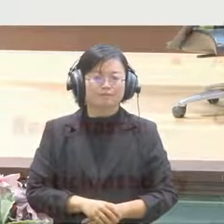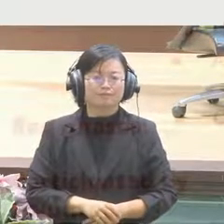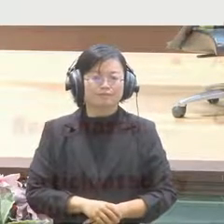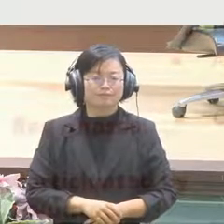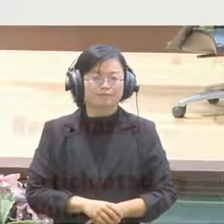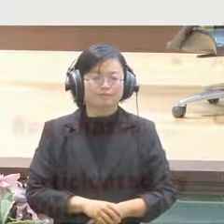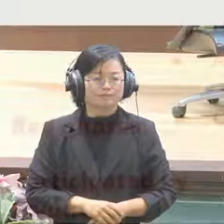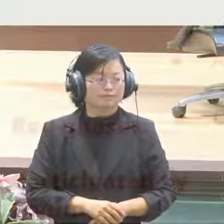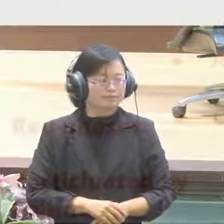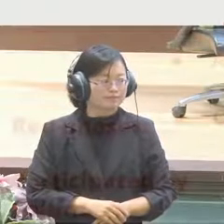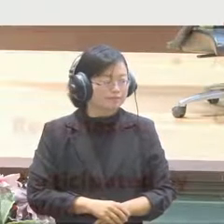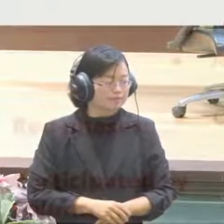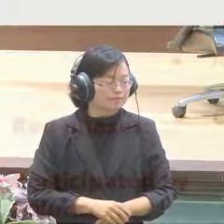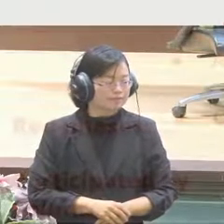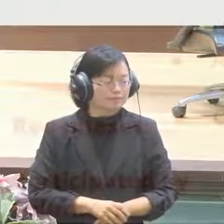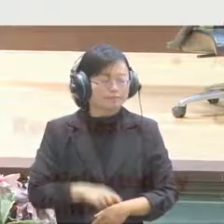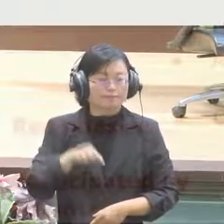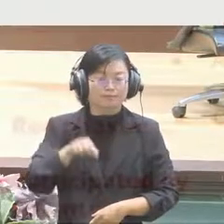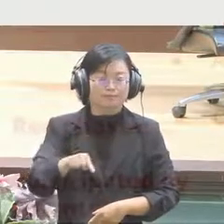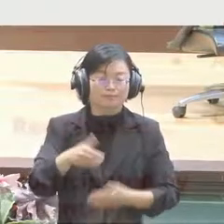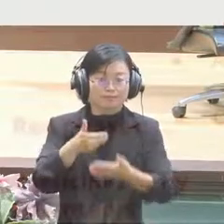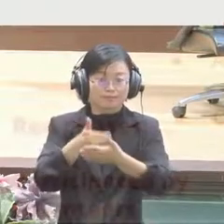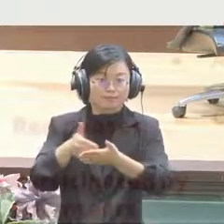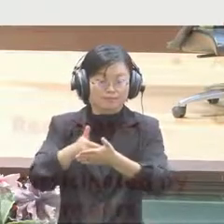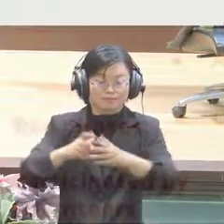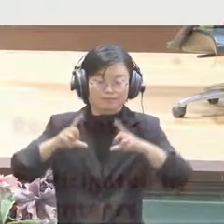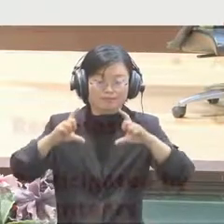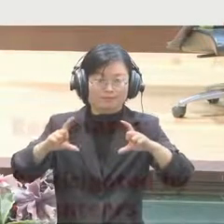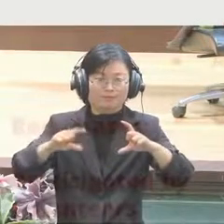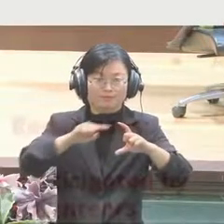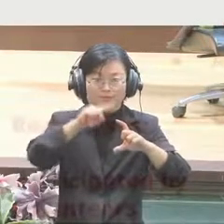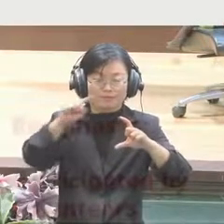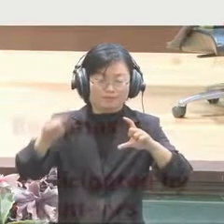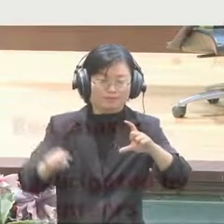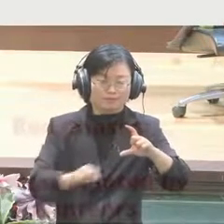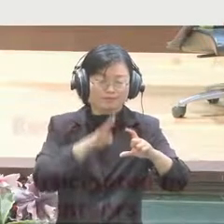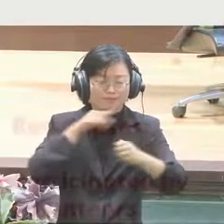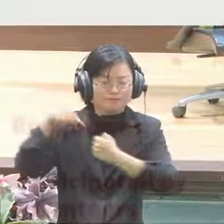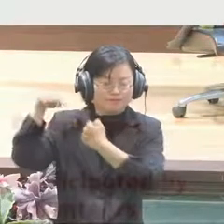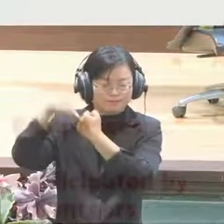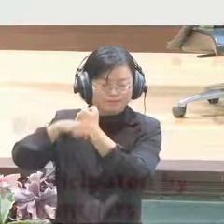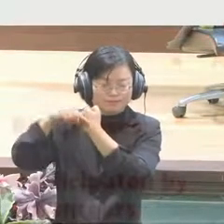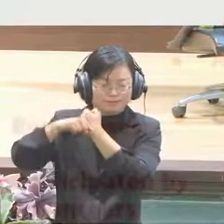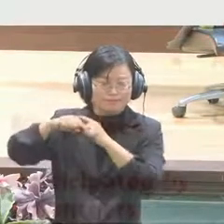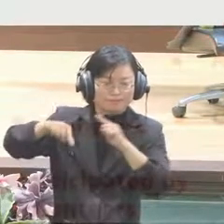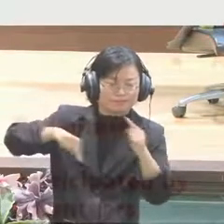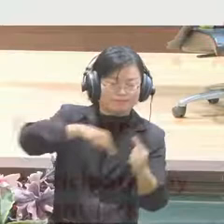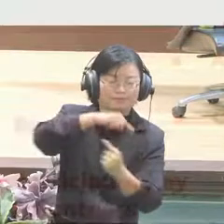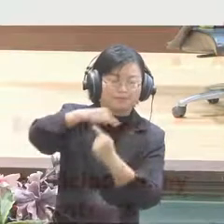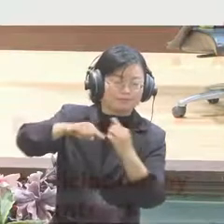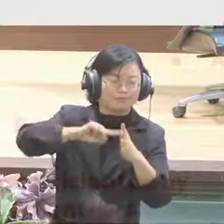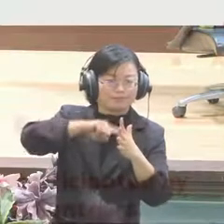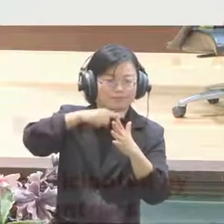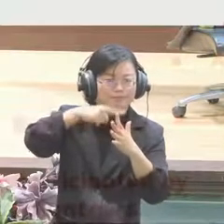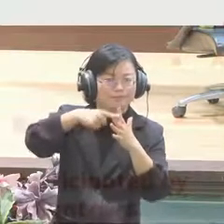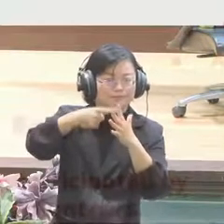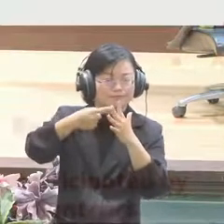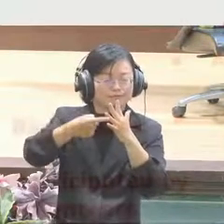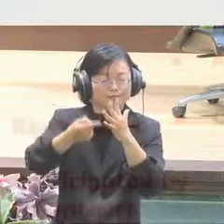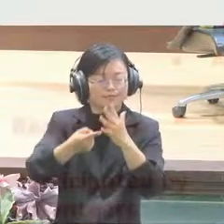our collaborative research cycle. So first of all, the full-time researchers would